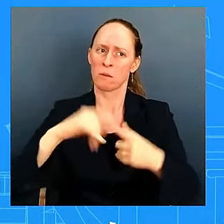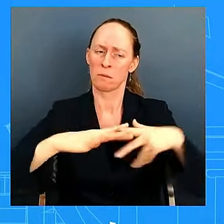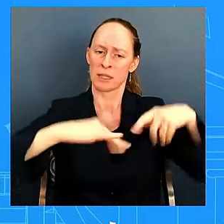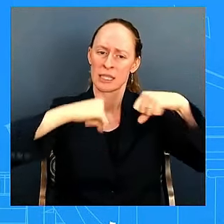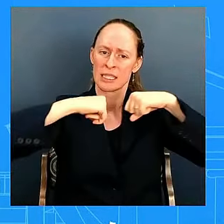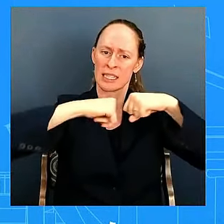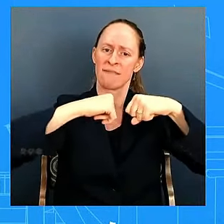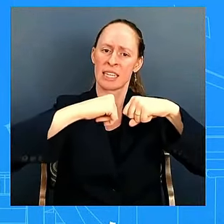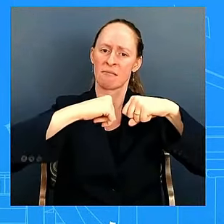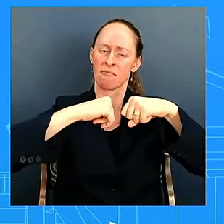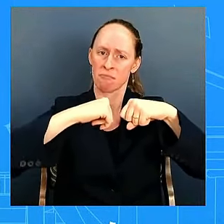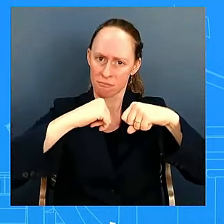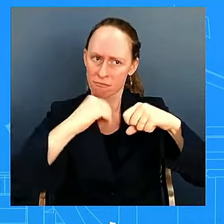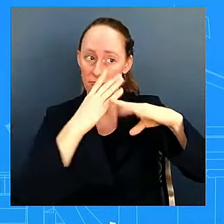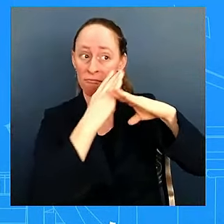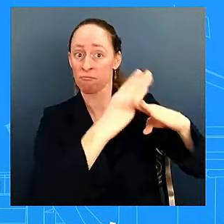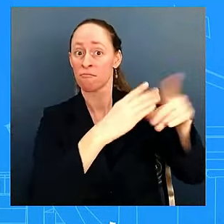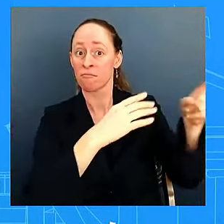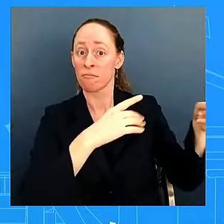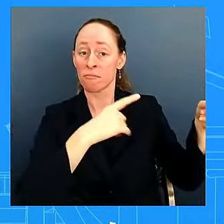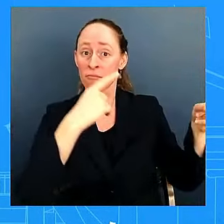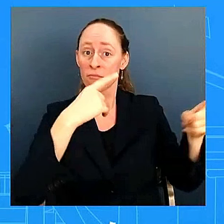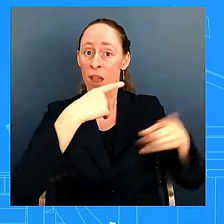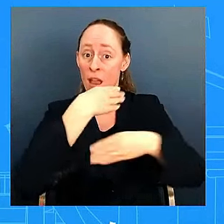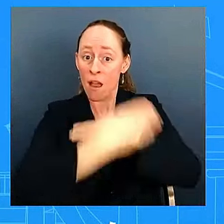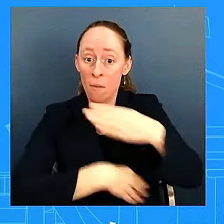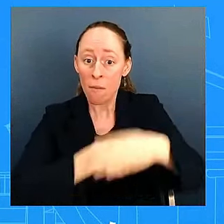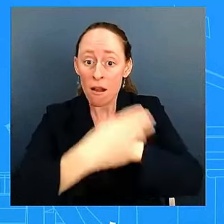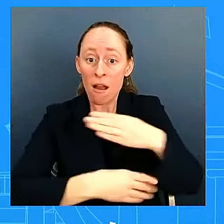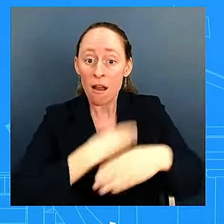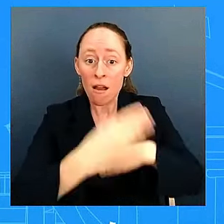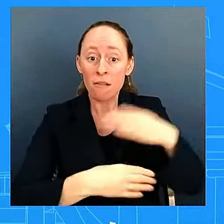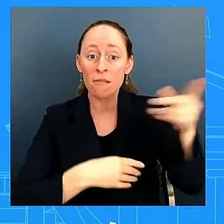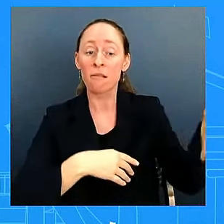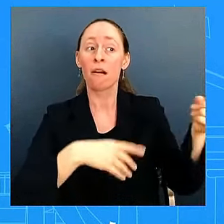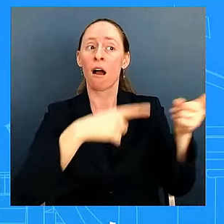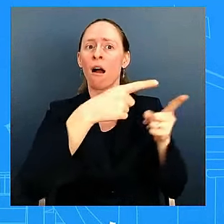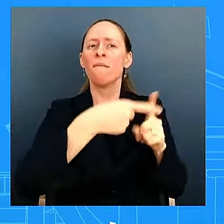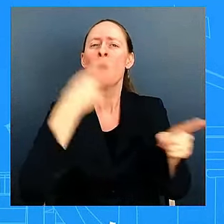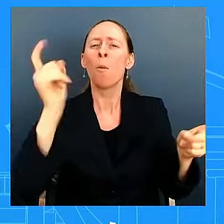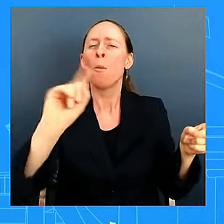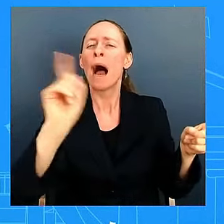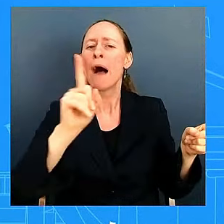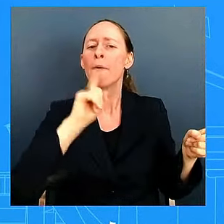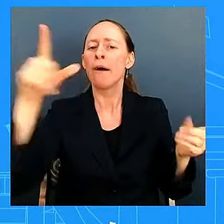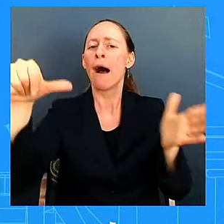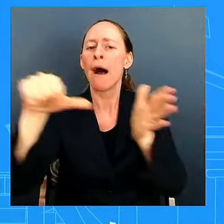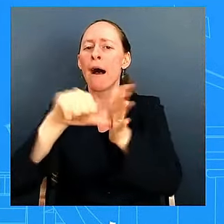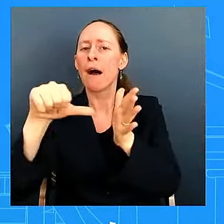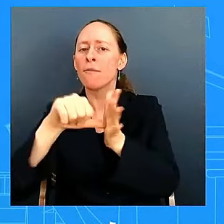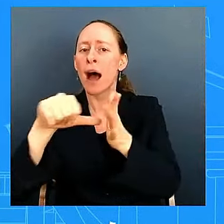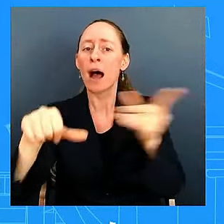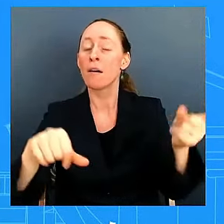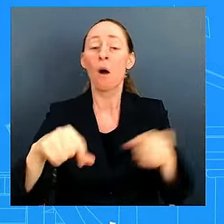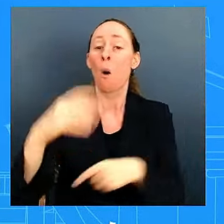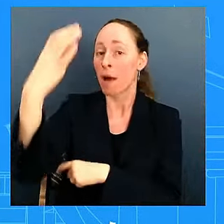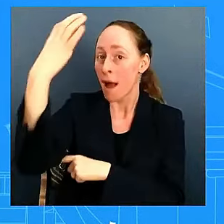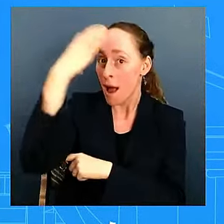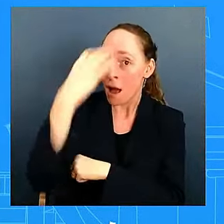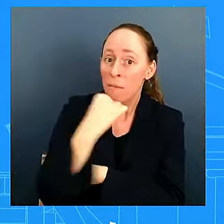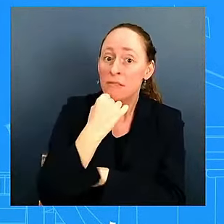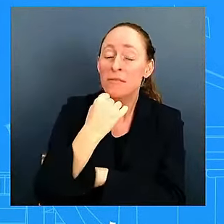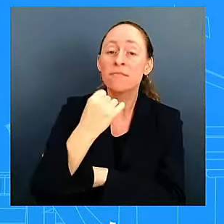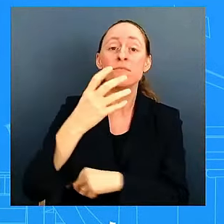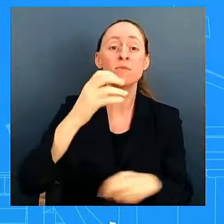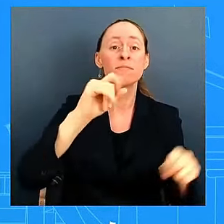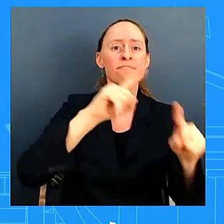hezbollah hamas uh the houthis and so we are in constant discussion with the israelis on the best way to move forward uh